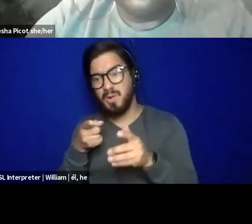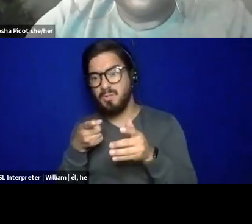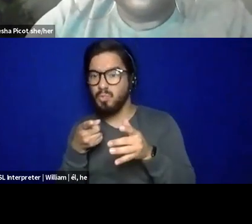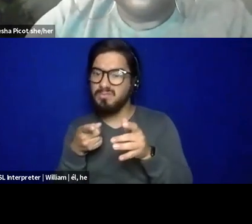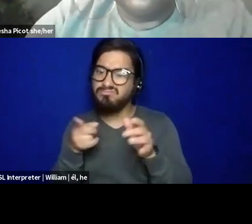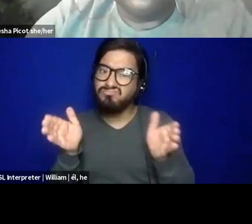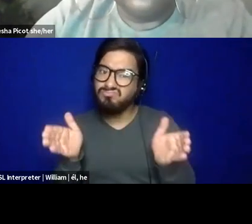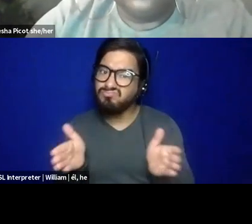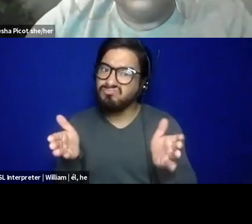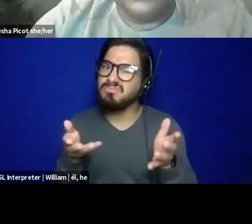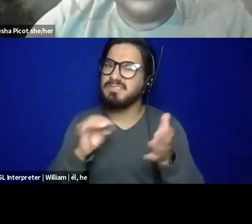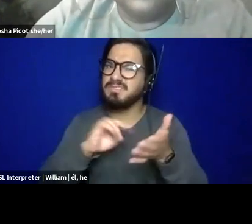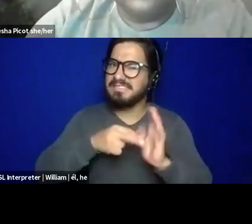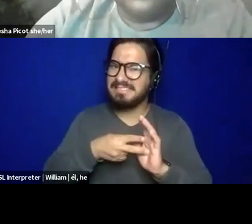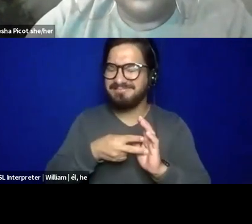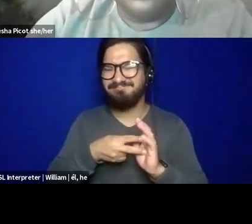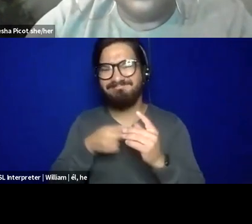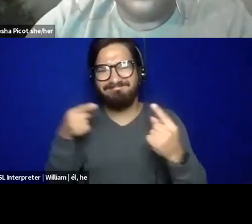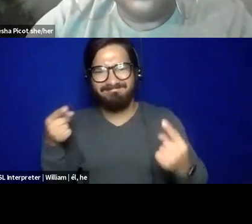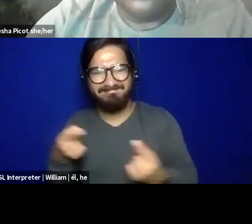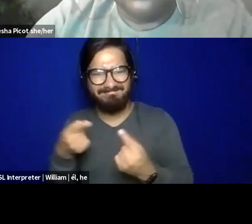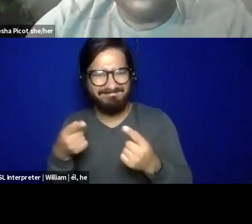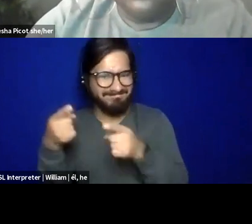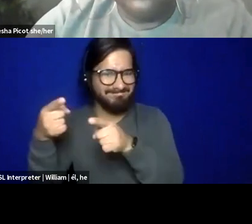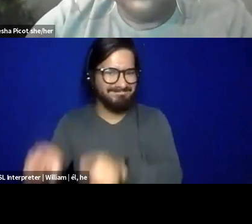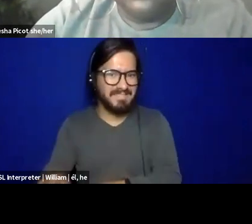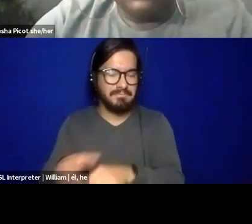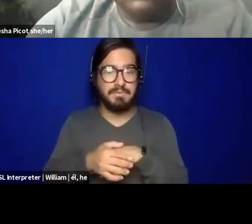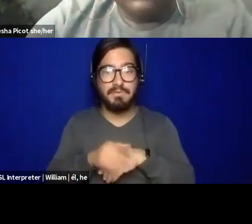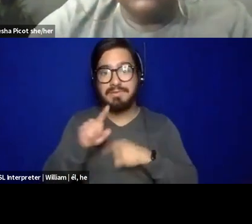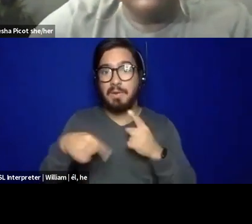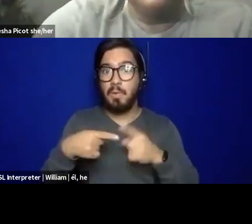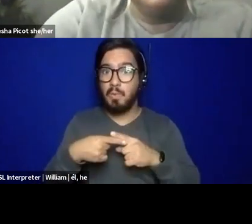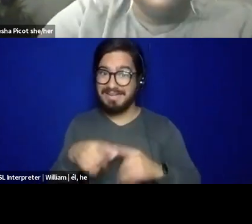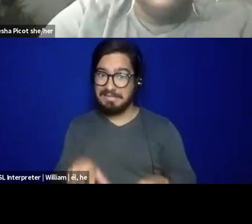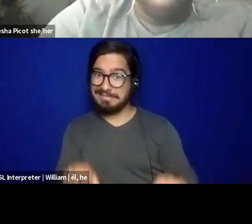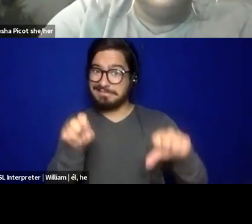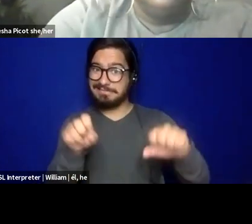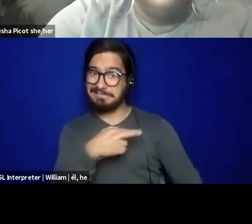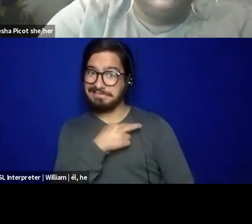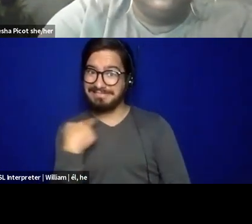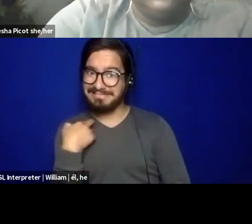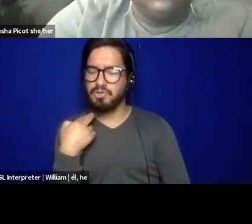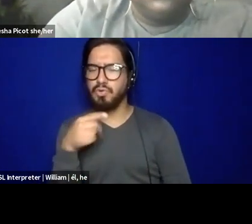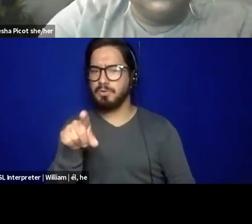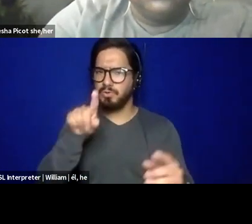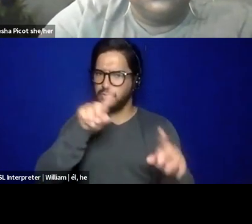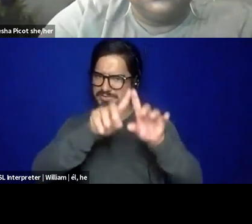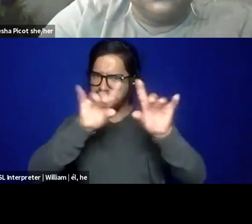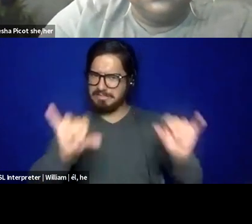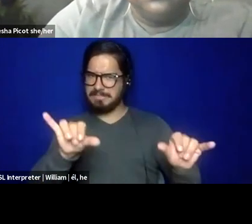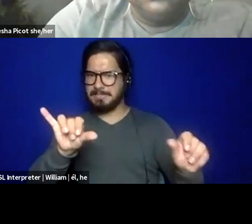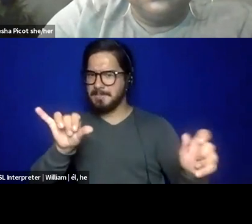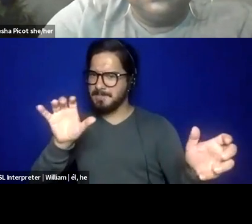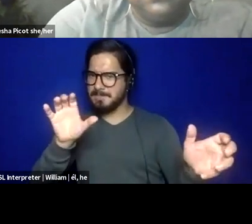trying to serve. Um, and, and taking that risk of trying to push back against these systems is a difficult thing. And it's